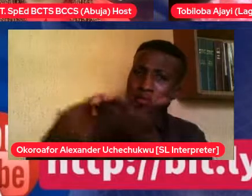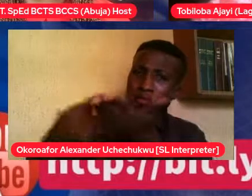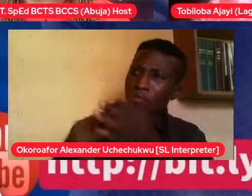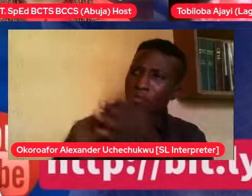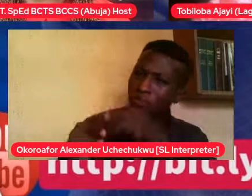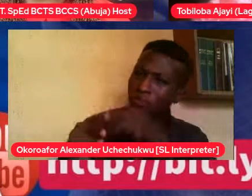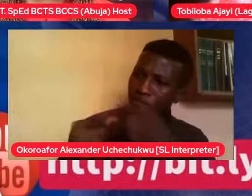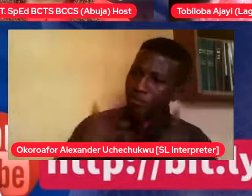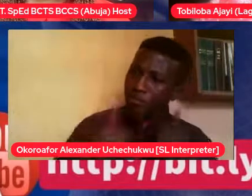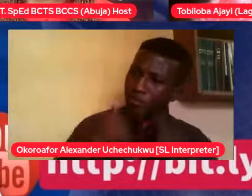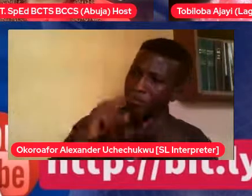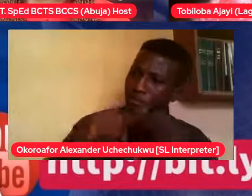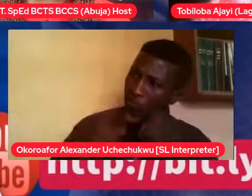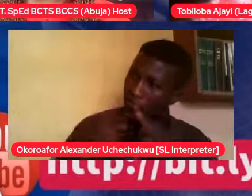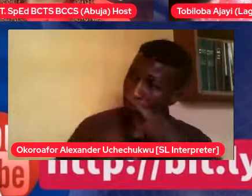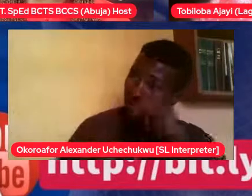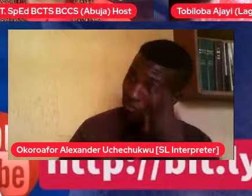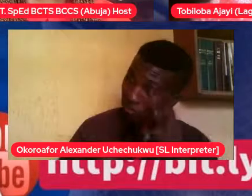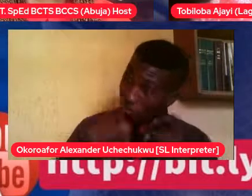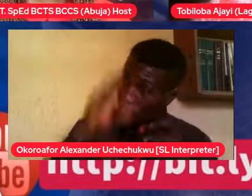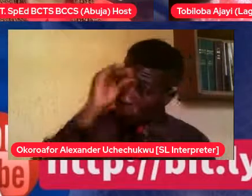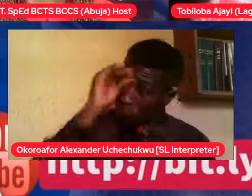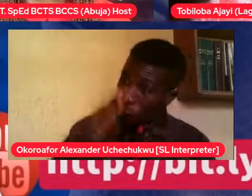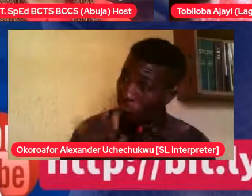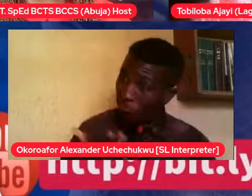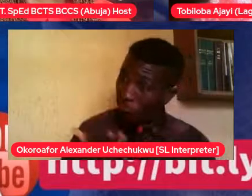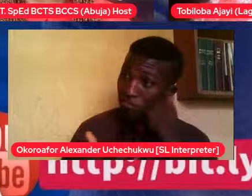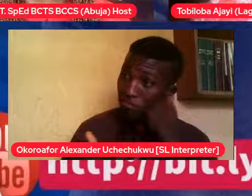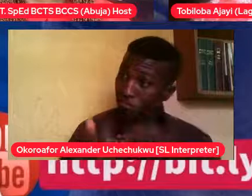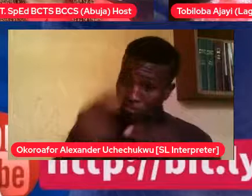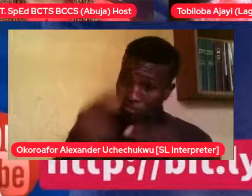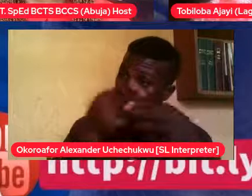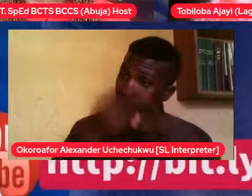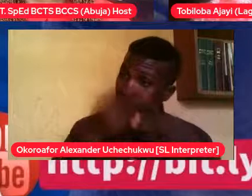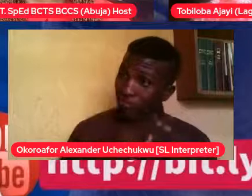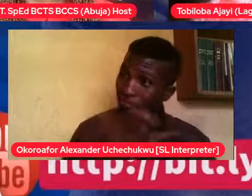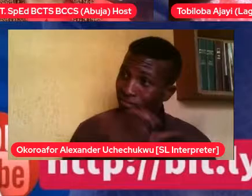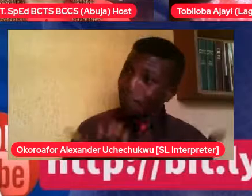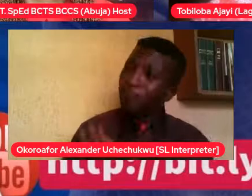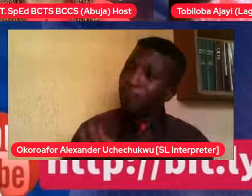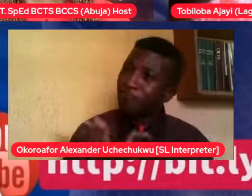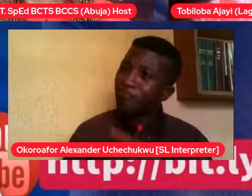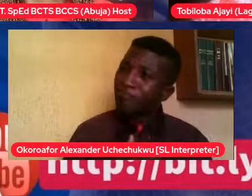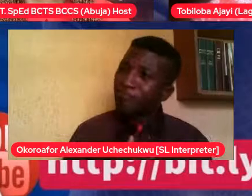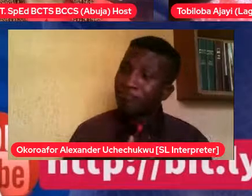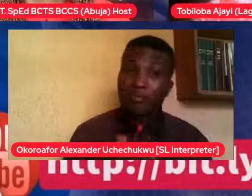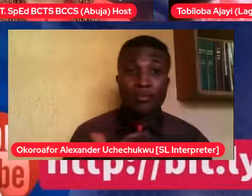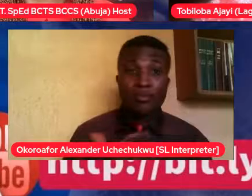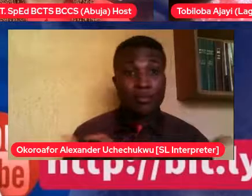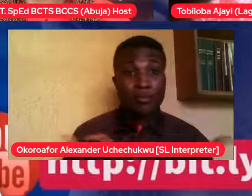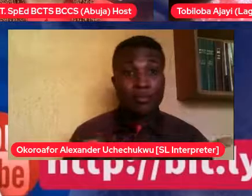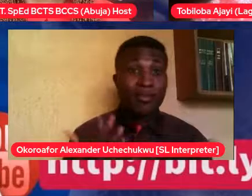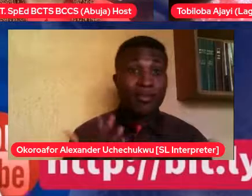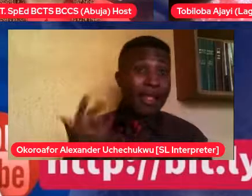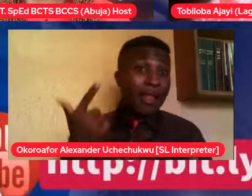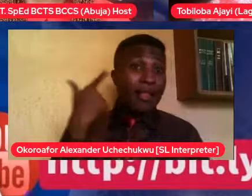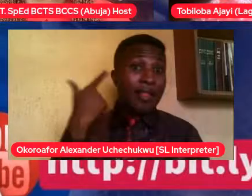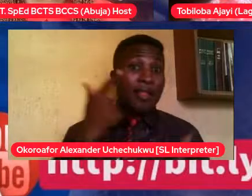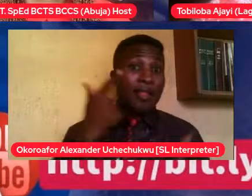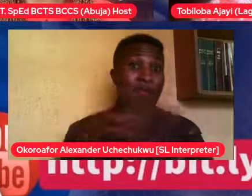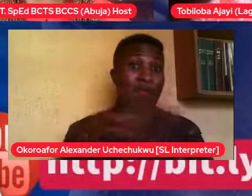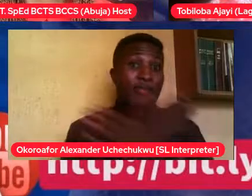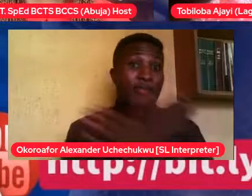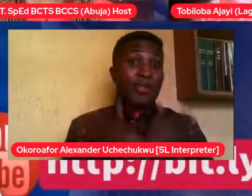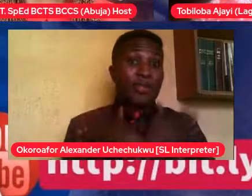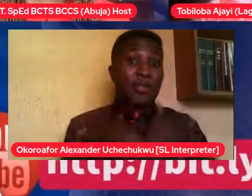What's his name? Last Sunday in church, our pastor brought his son to the altar, not like physically, but brought